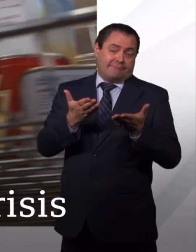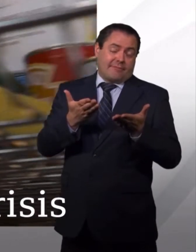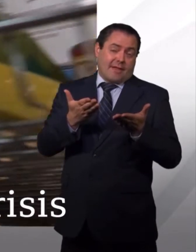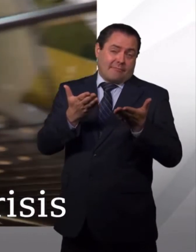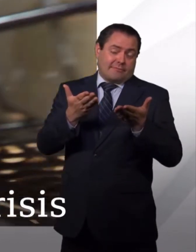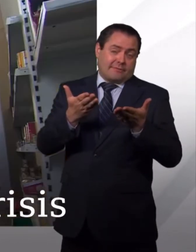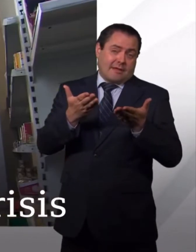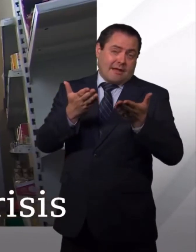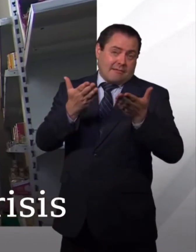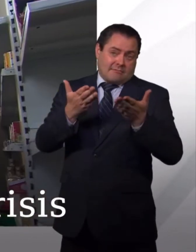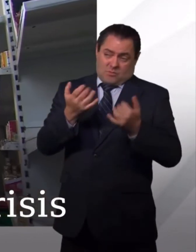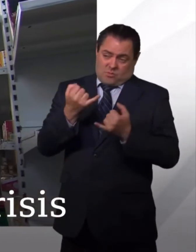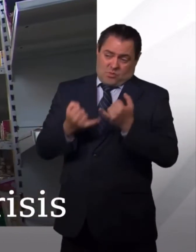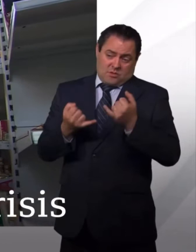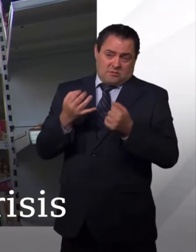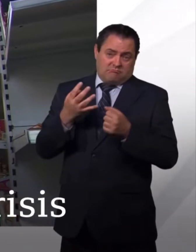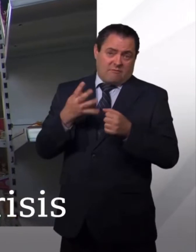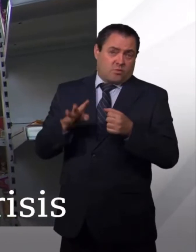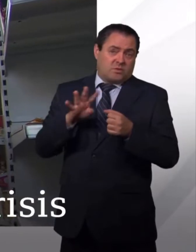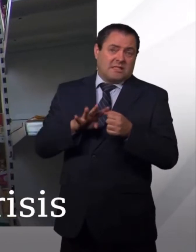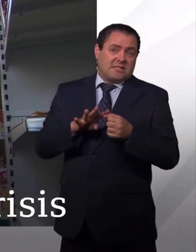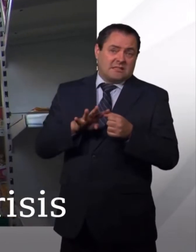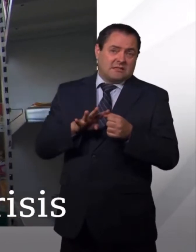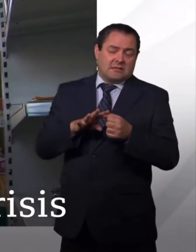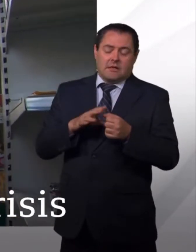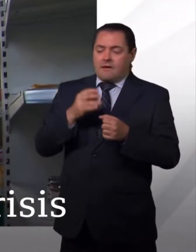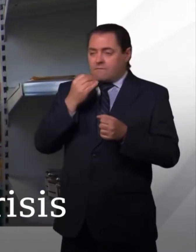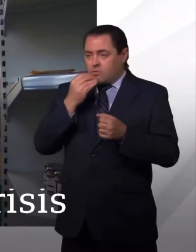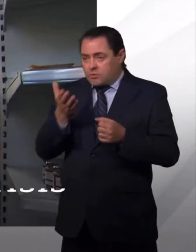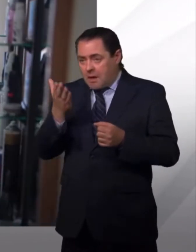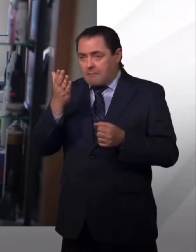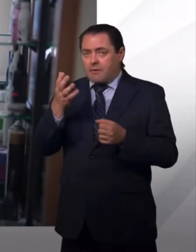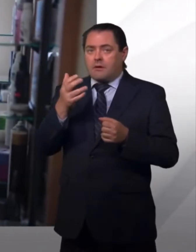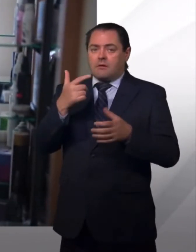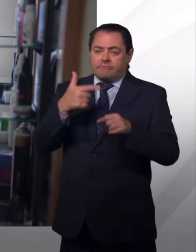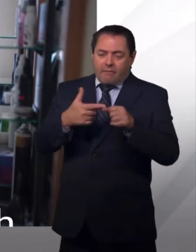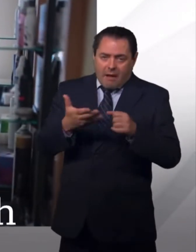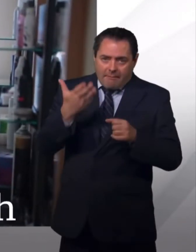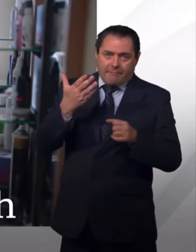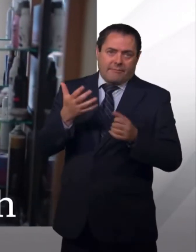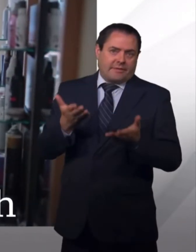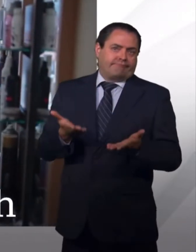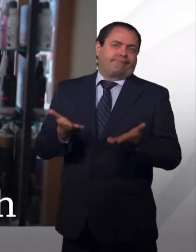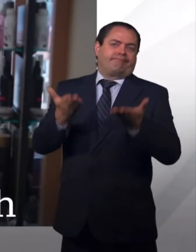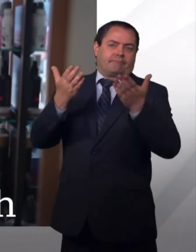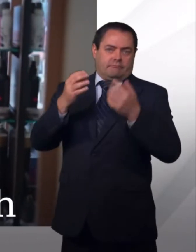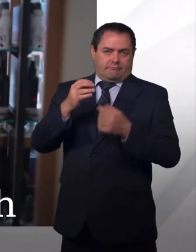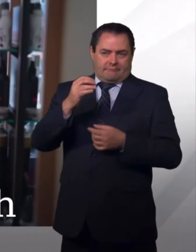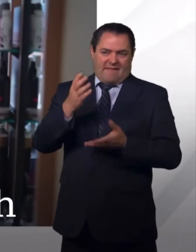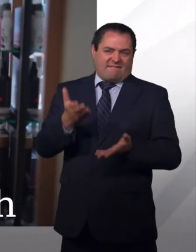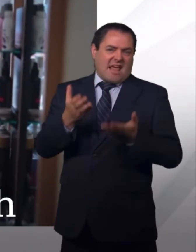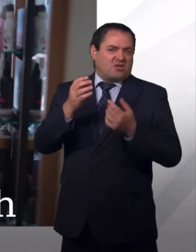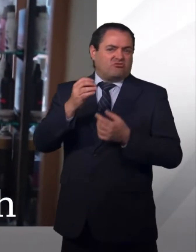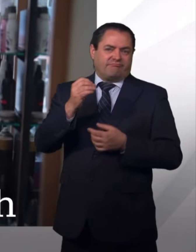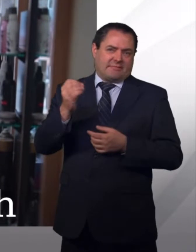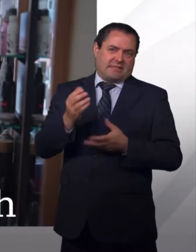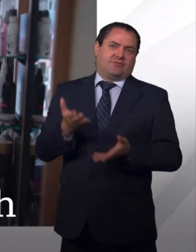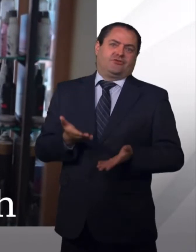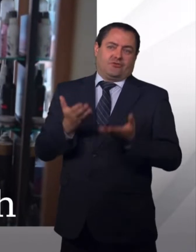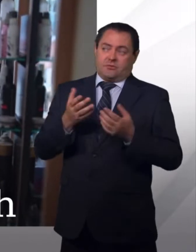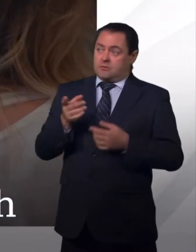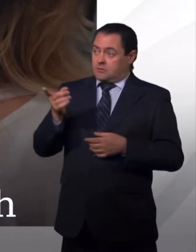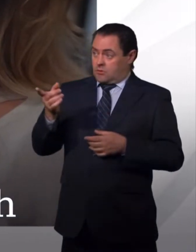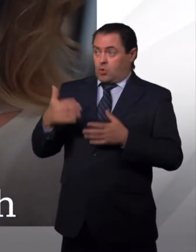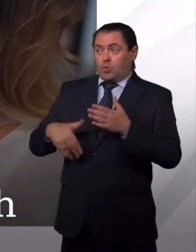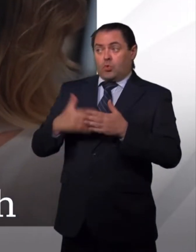rate in 40 years, driven by higher food and fuel costs. A new strategy to try to improve health care for